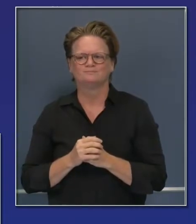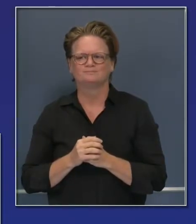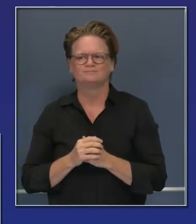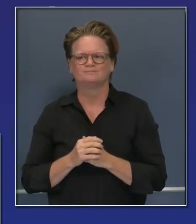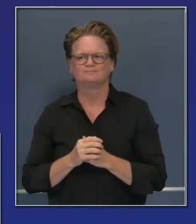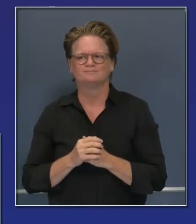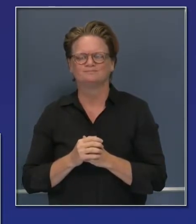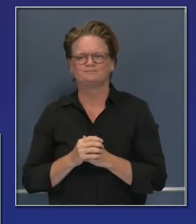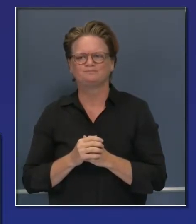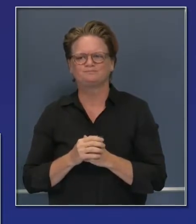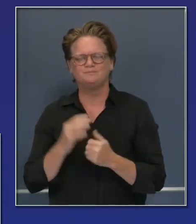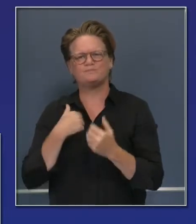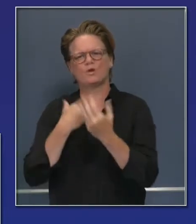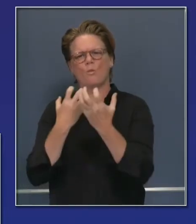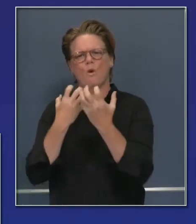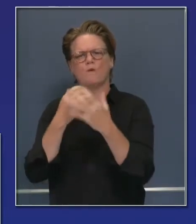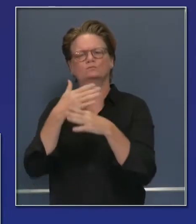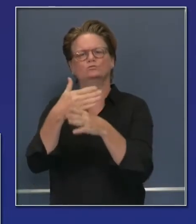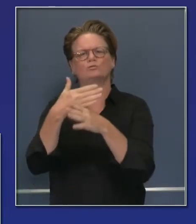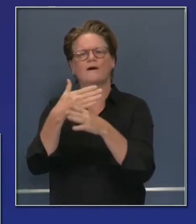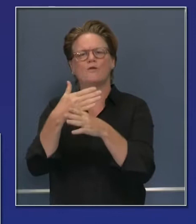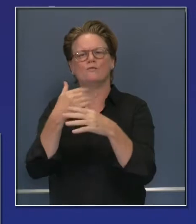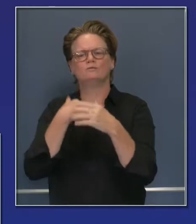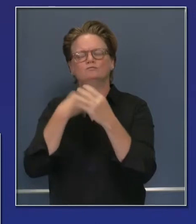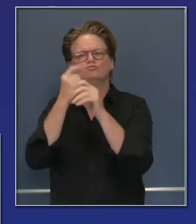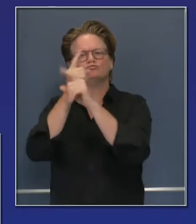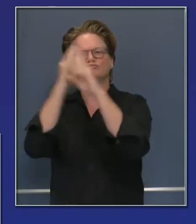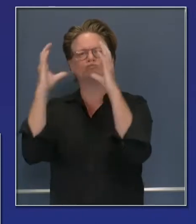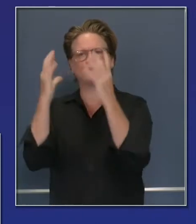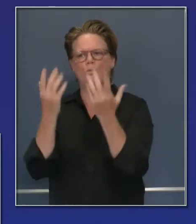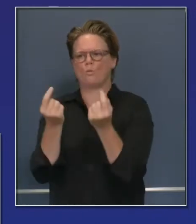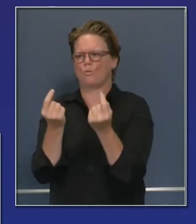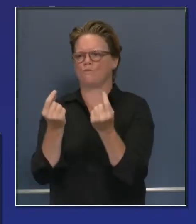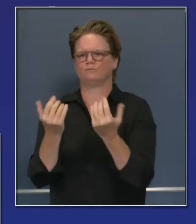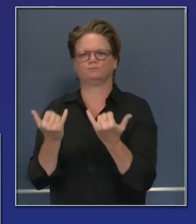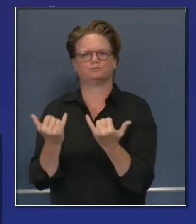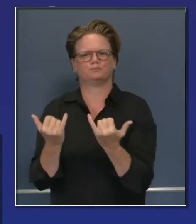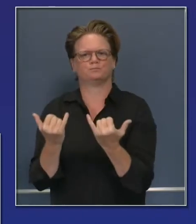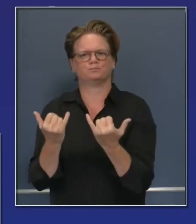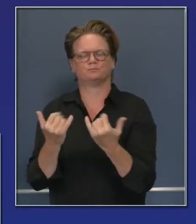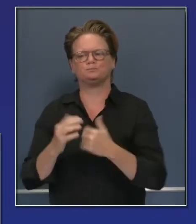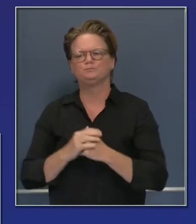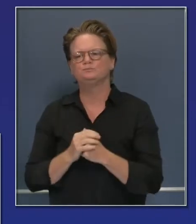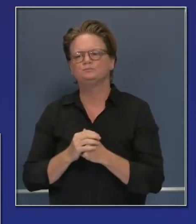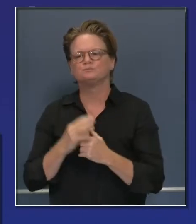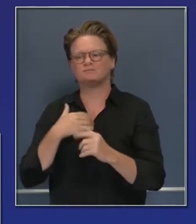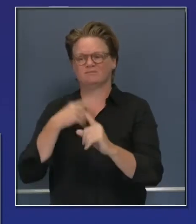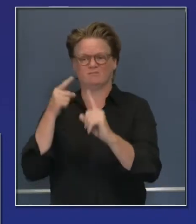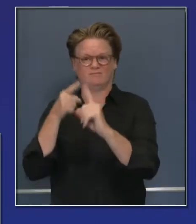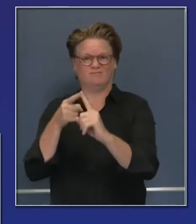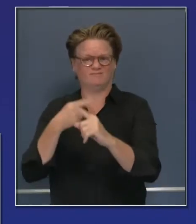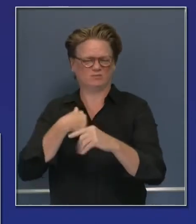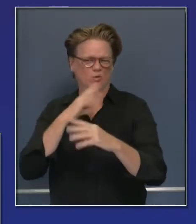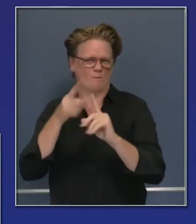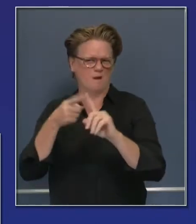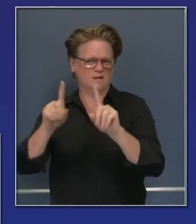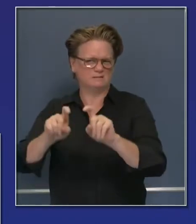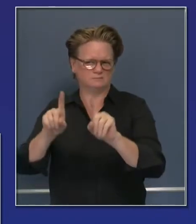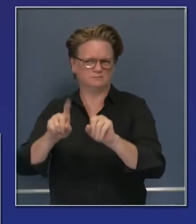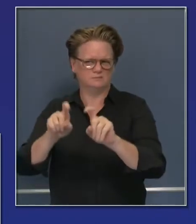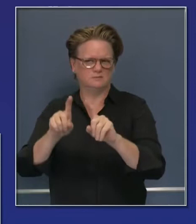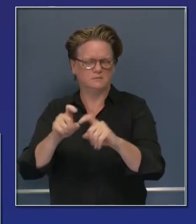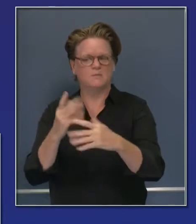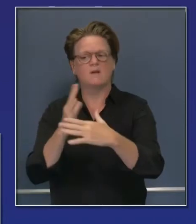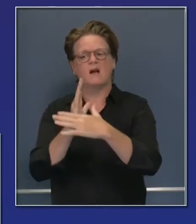where we are in terms of what we're currently doing in terms of tests in the state of California. We have averaged roughly 100,000